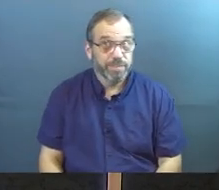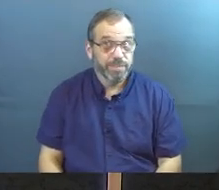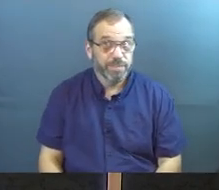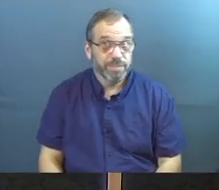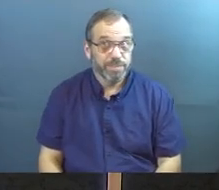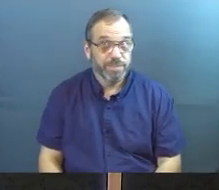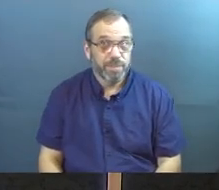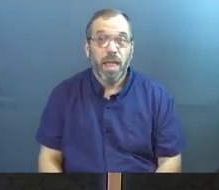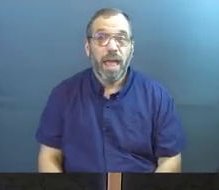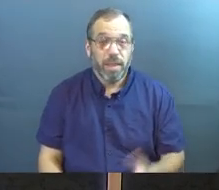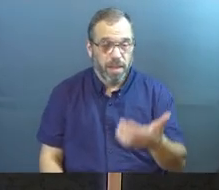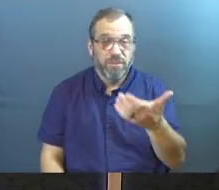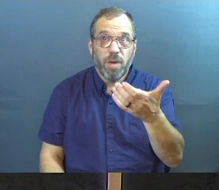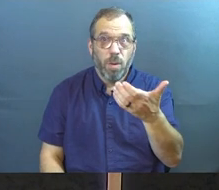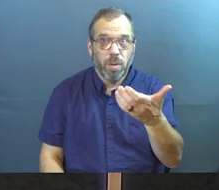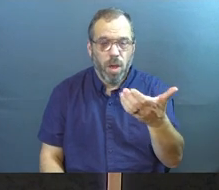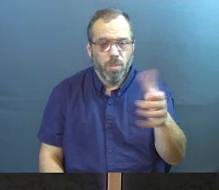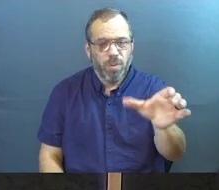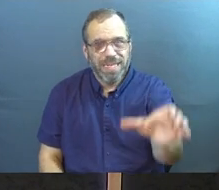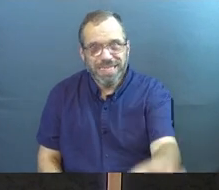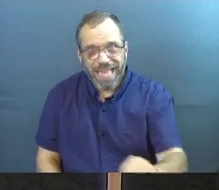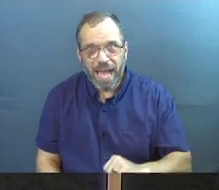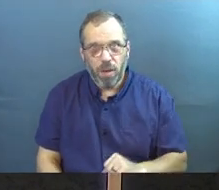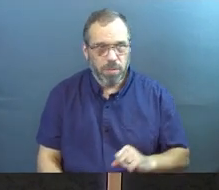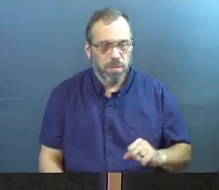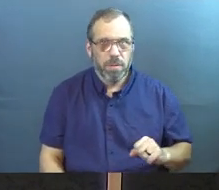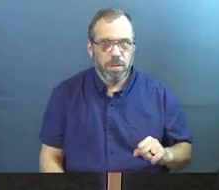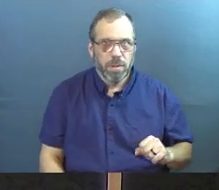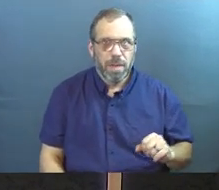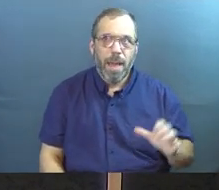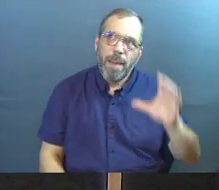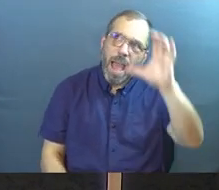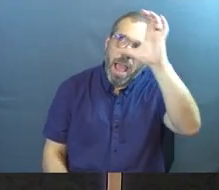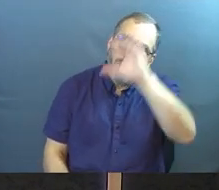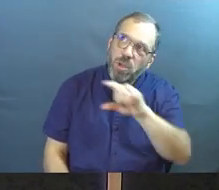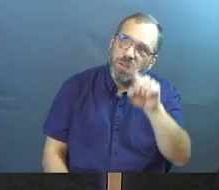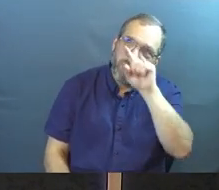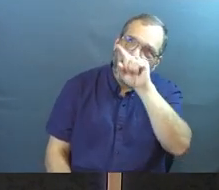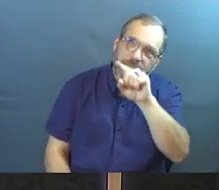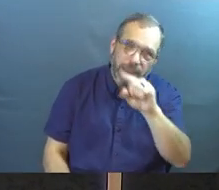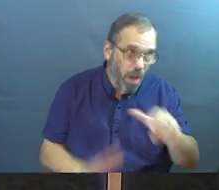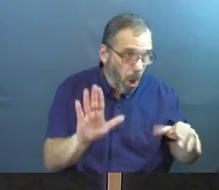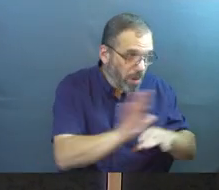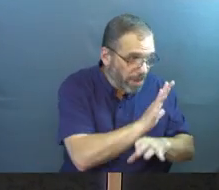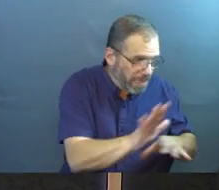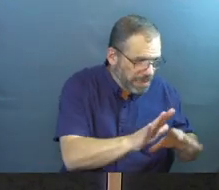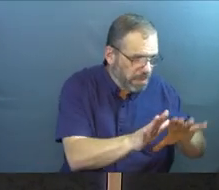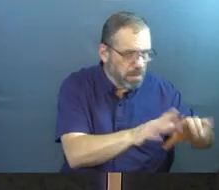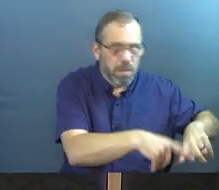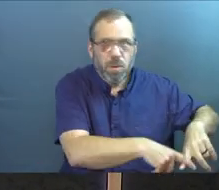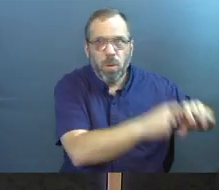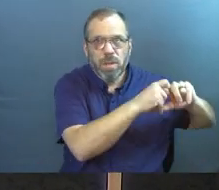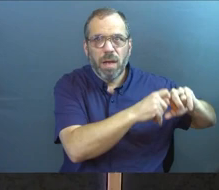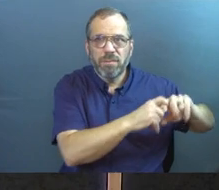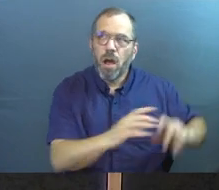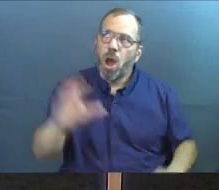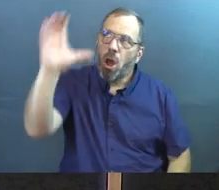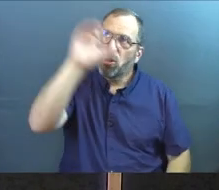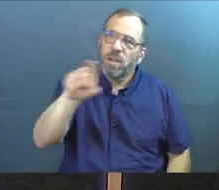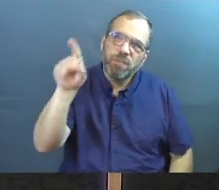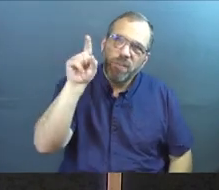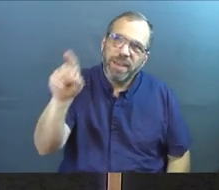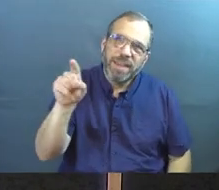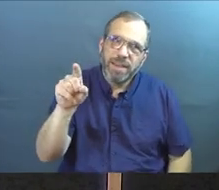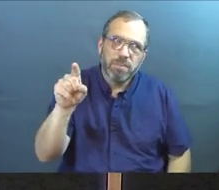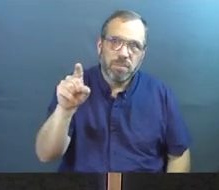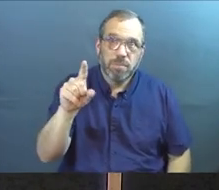Put it all down. And seek the one who is worthy of your seeking. It's